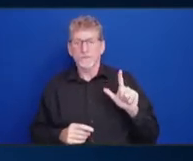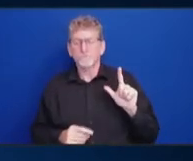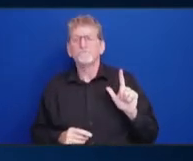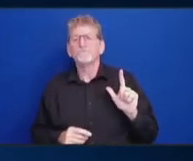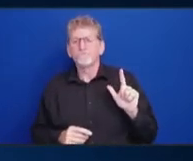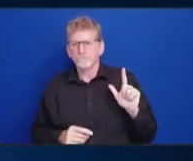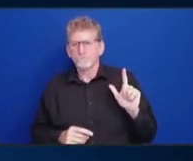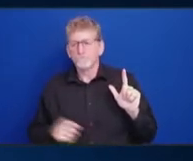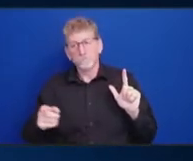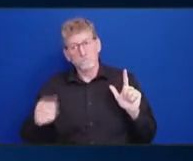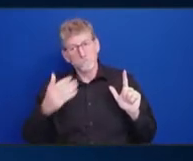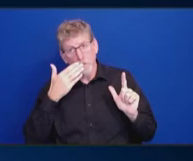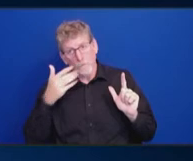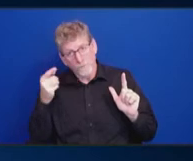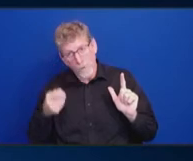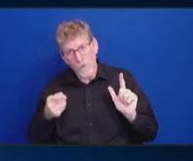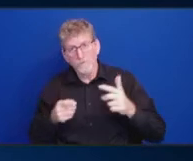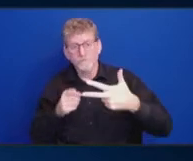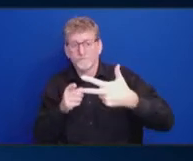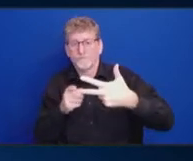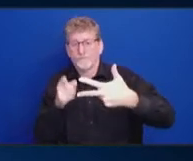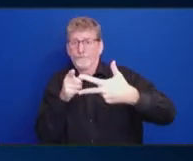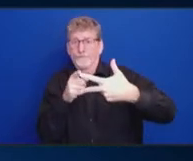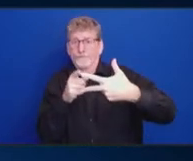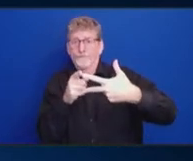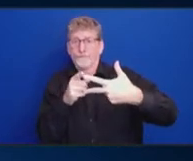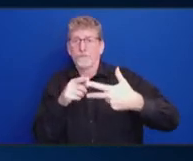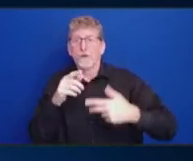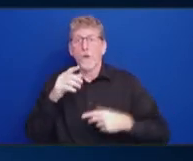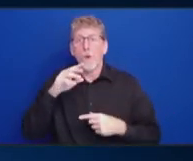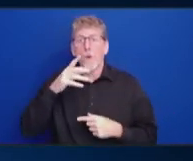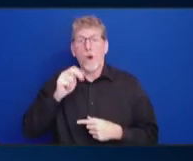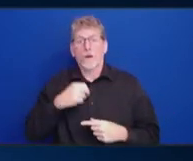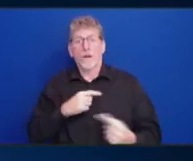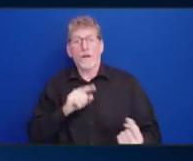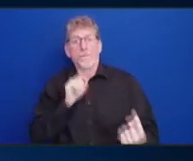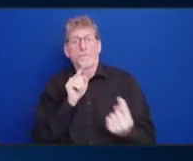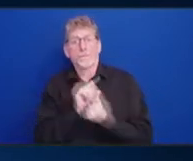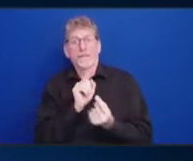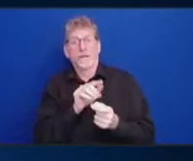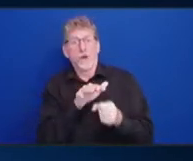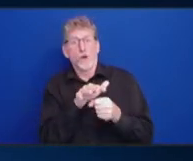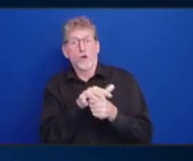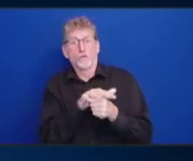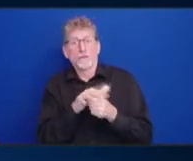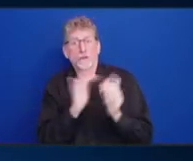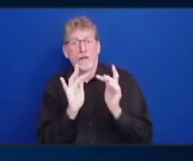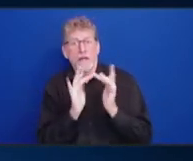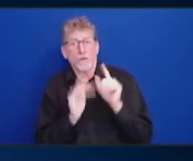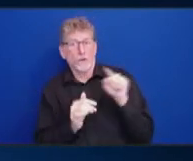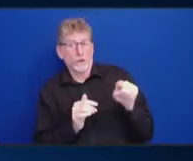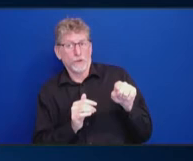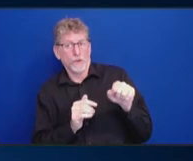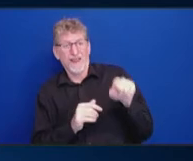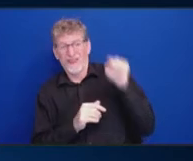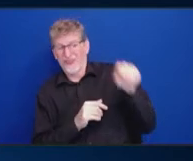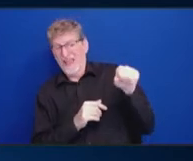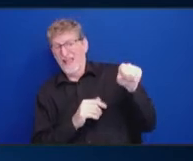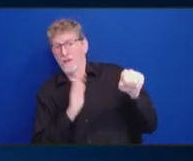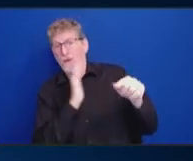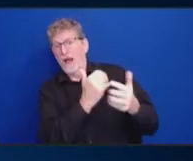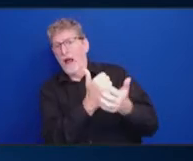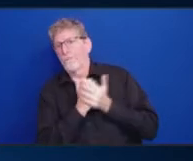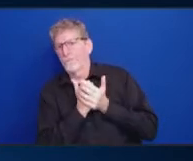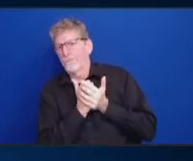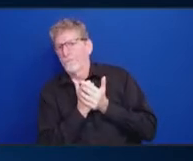my guess is when we meet with the regional networks, they can help us because they're already interacting with community groups, not just the national ones, but at the regional